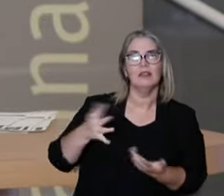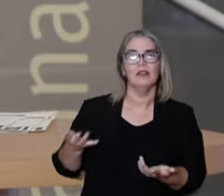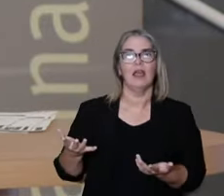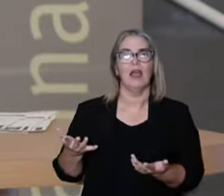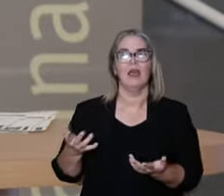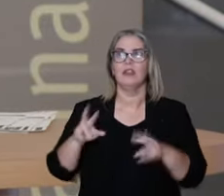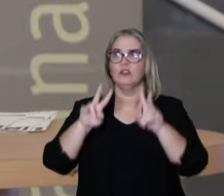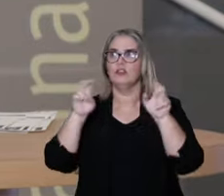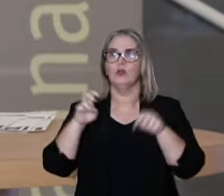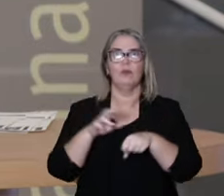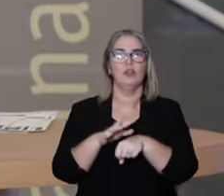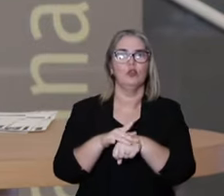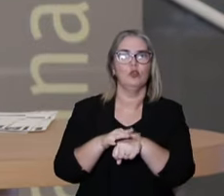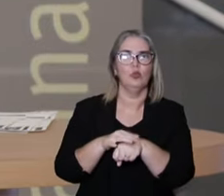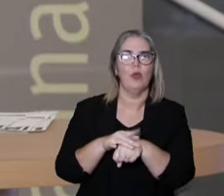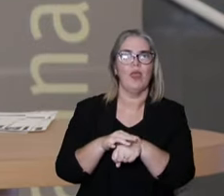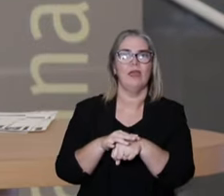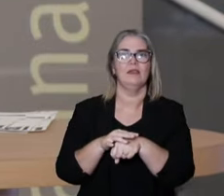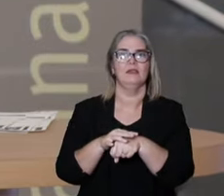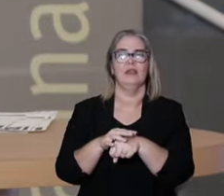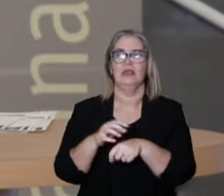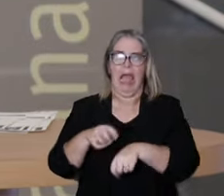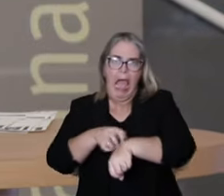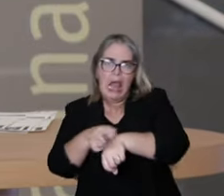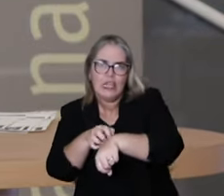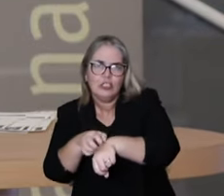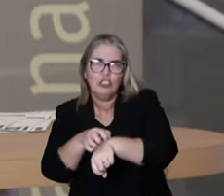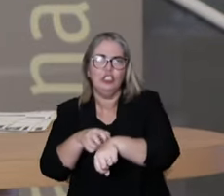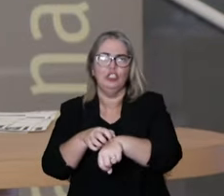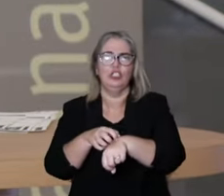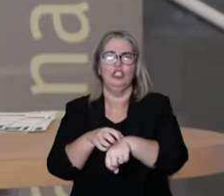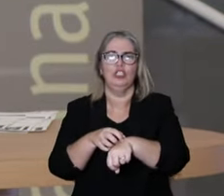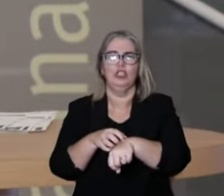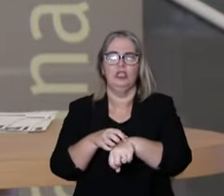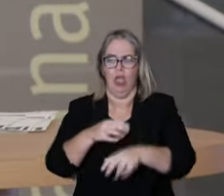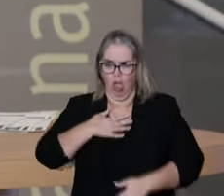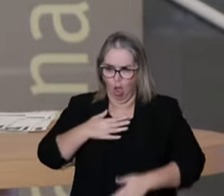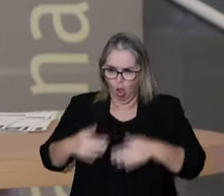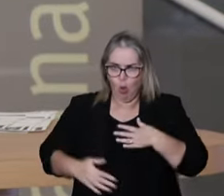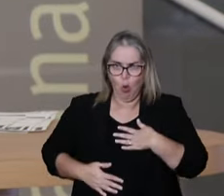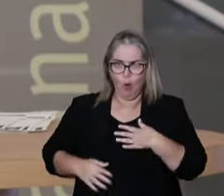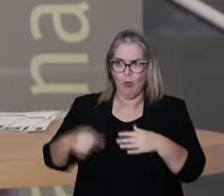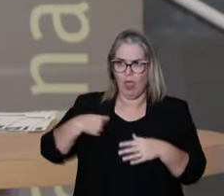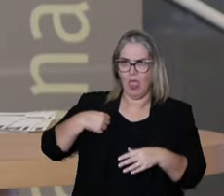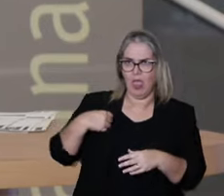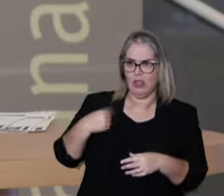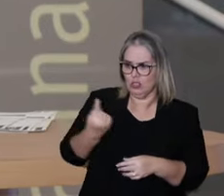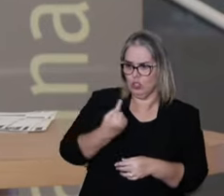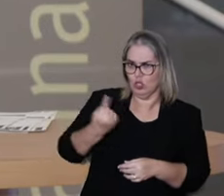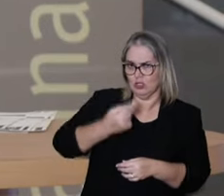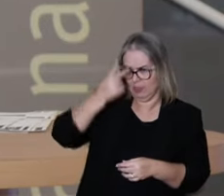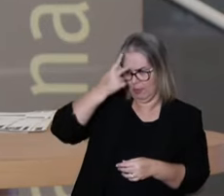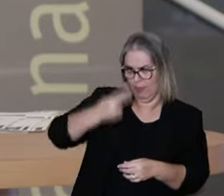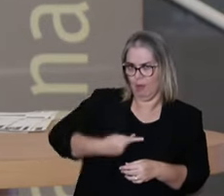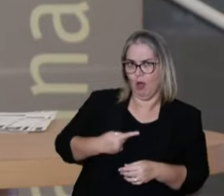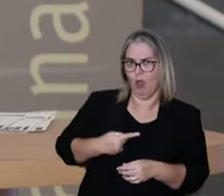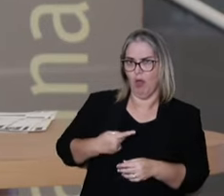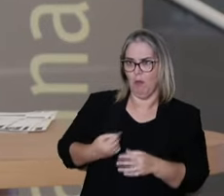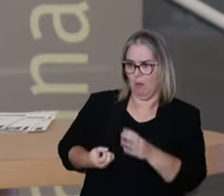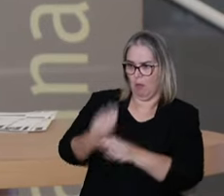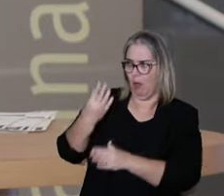And we have also self-immune disease, allergies, the conventional treatment.